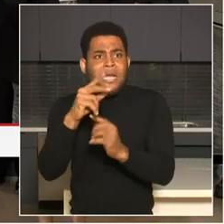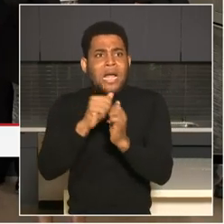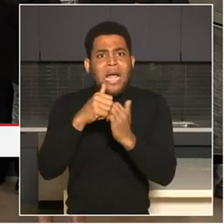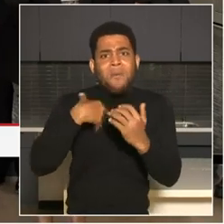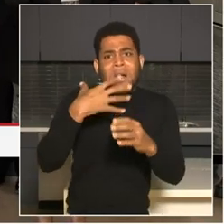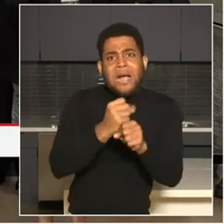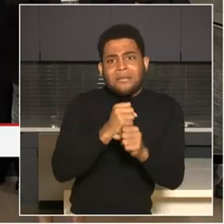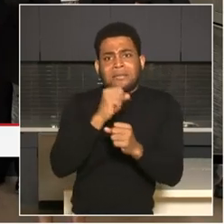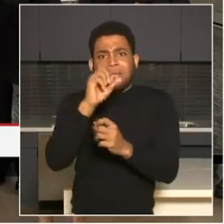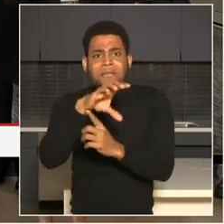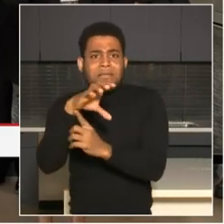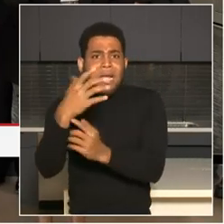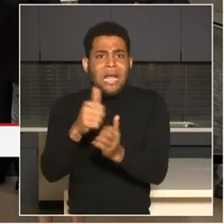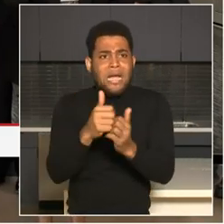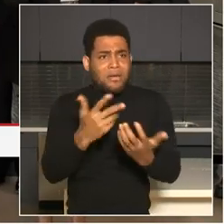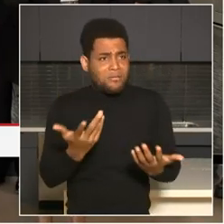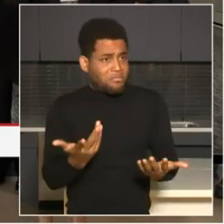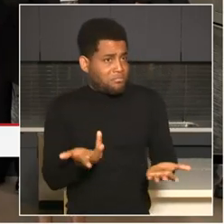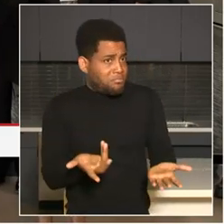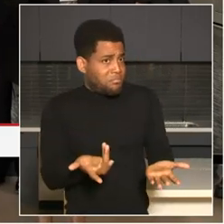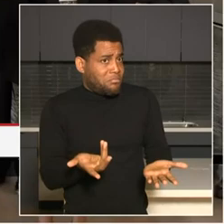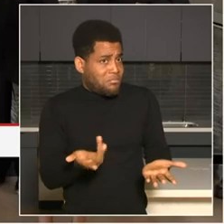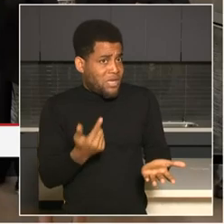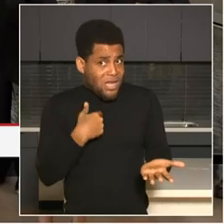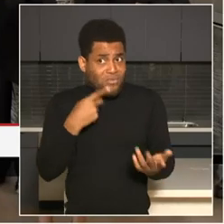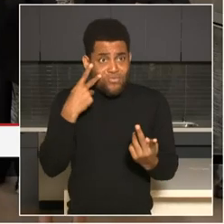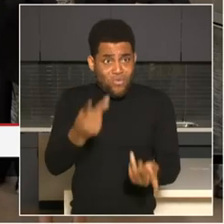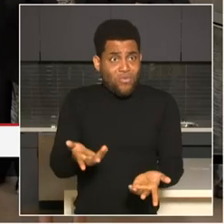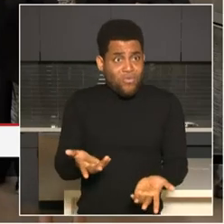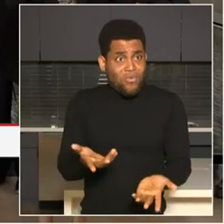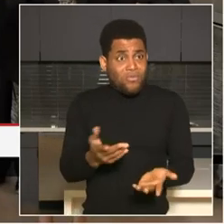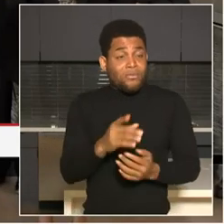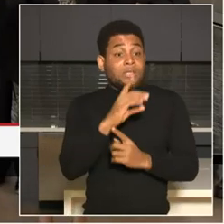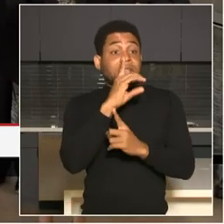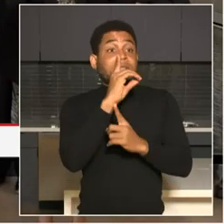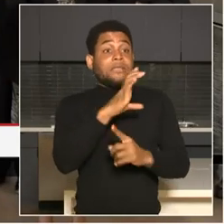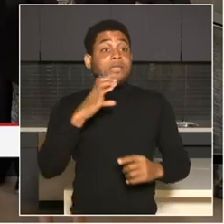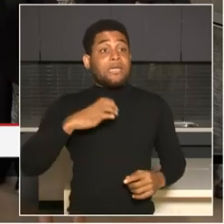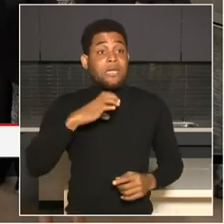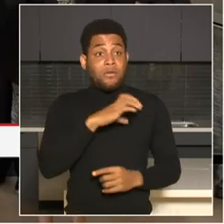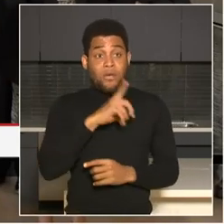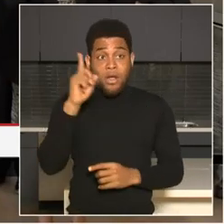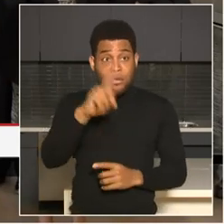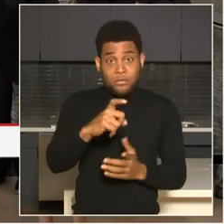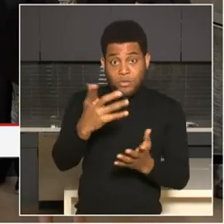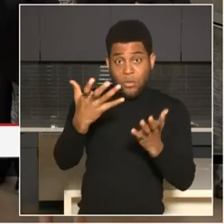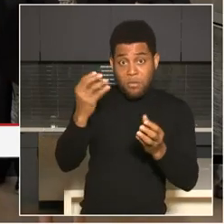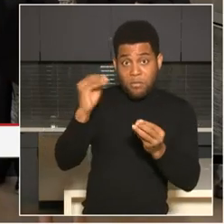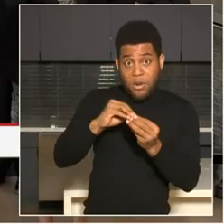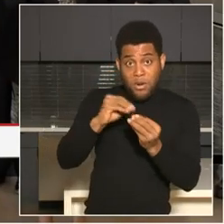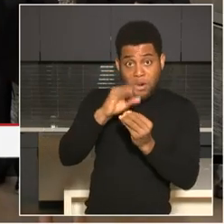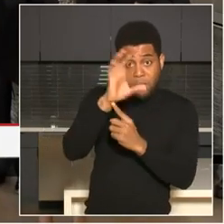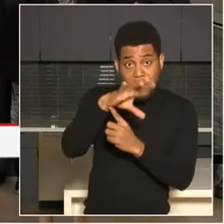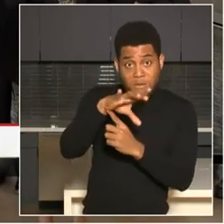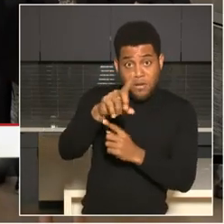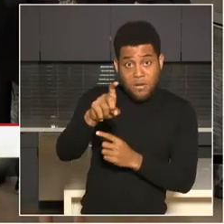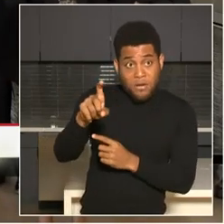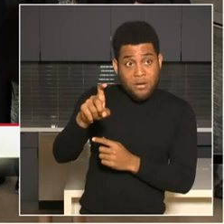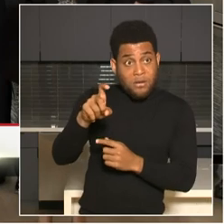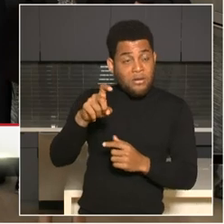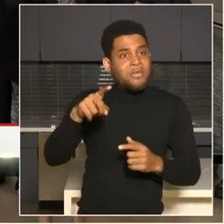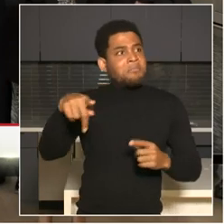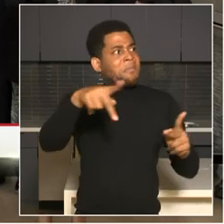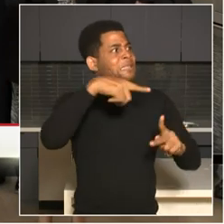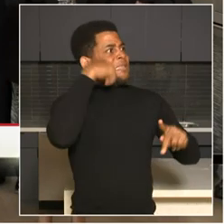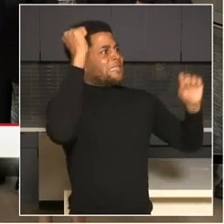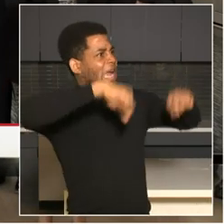literally, if you go and ask any of the ward council members, do they want more CCTV cameras in their ward? They're going to say yes. When